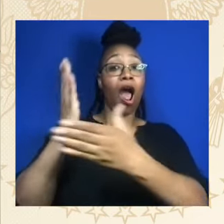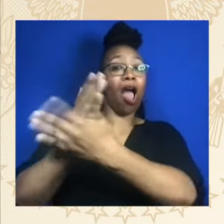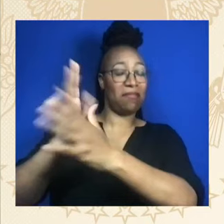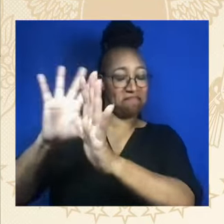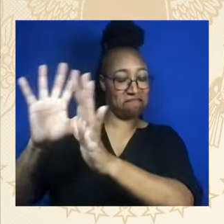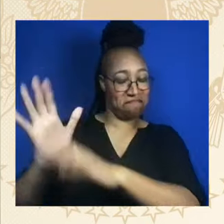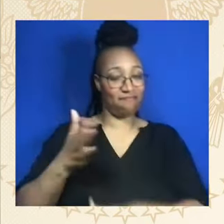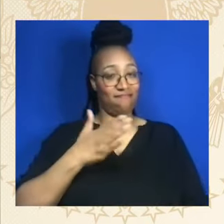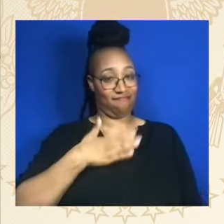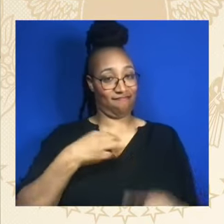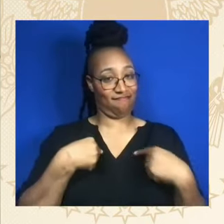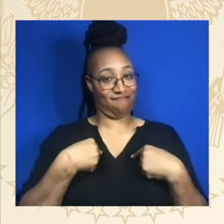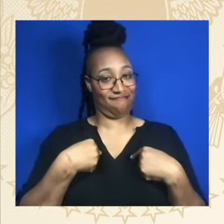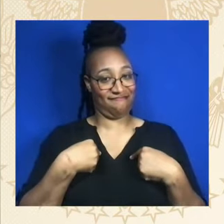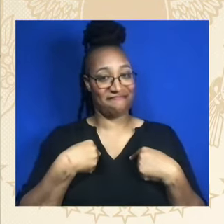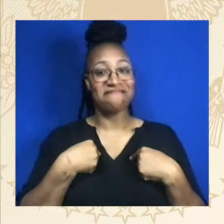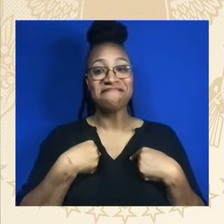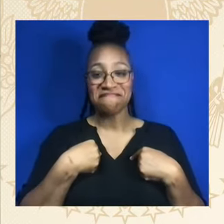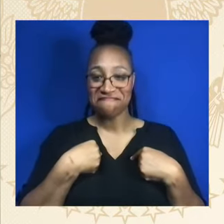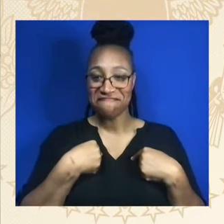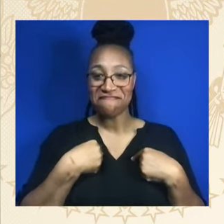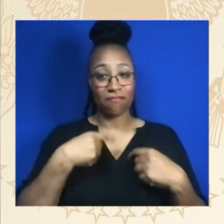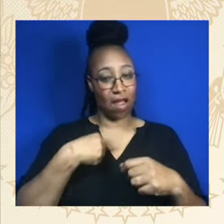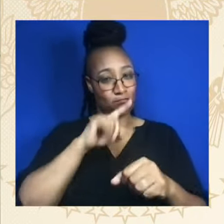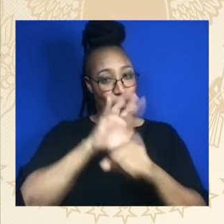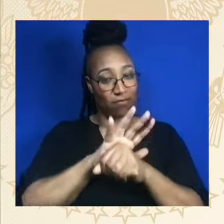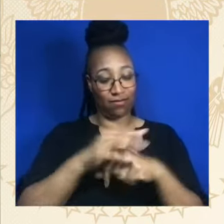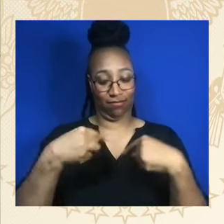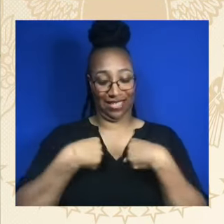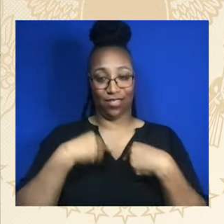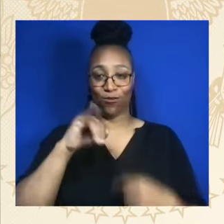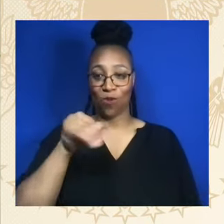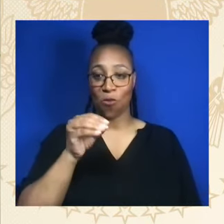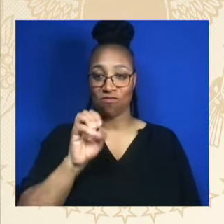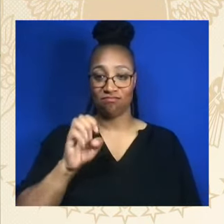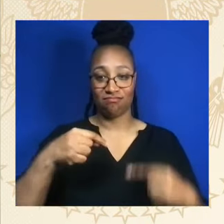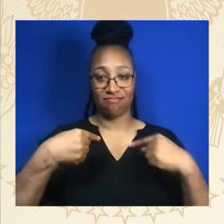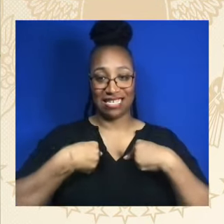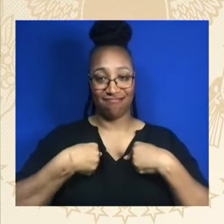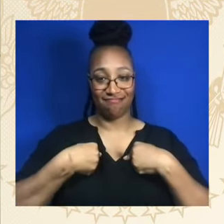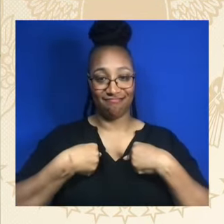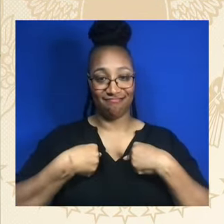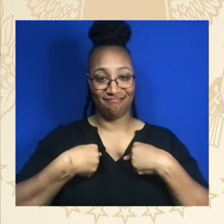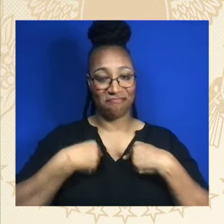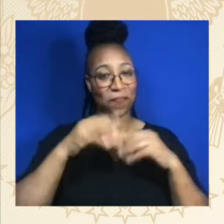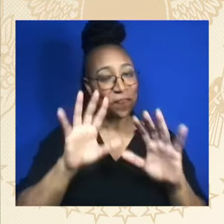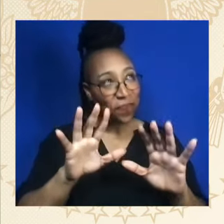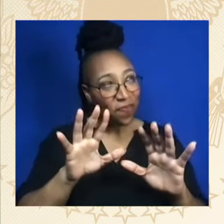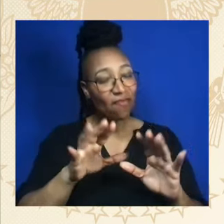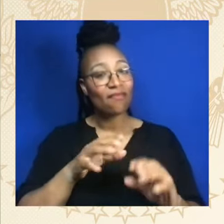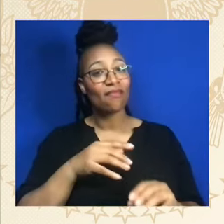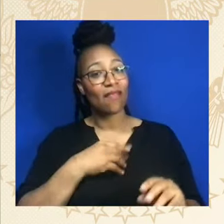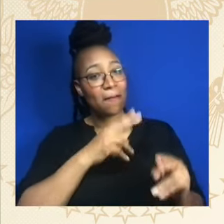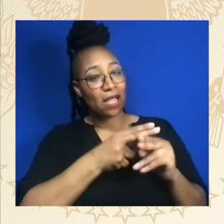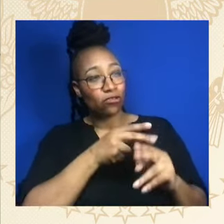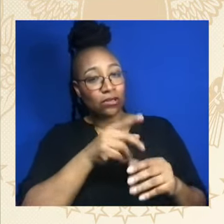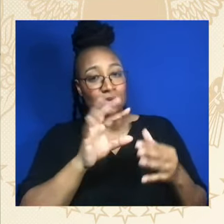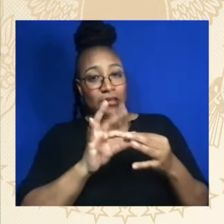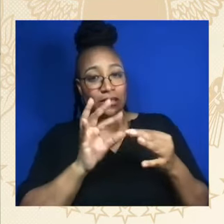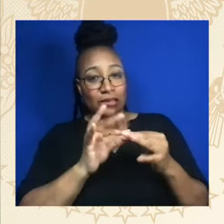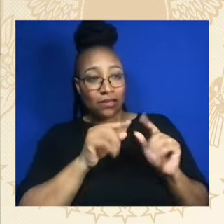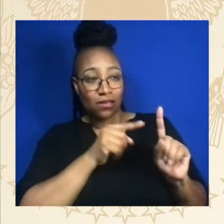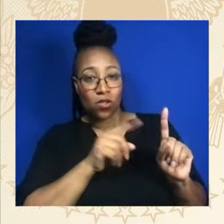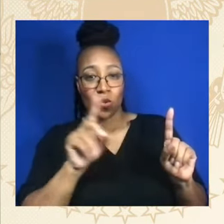As he just — Duane just referenced, he recently — we recently hosted a screening of the movie Till. We hosted a screening because it's